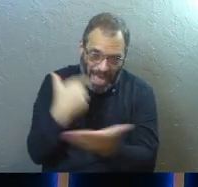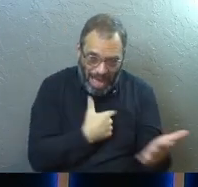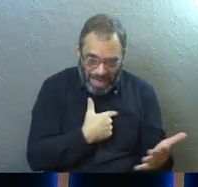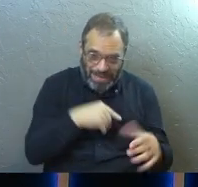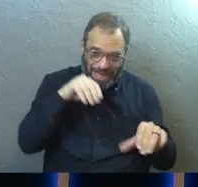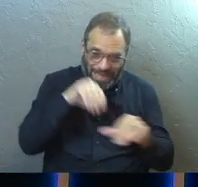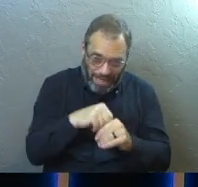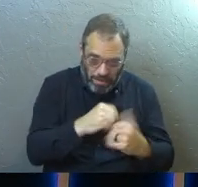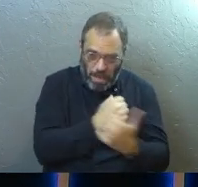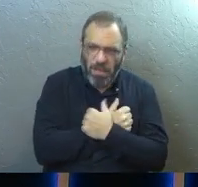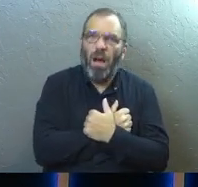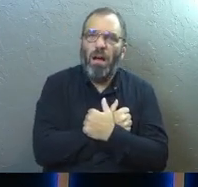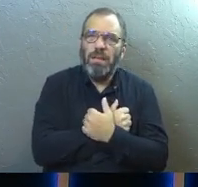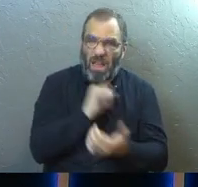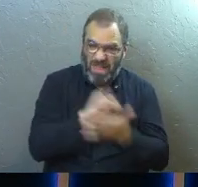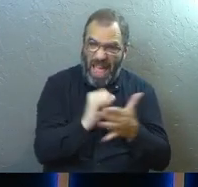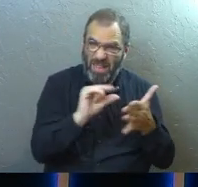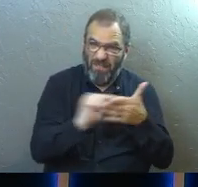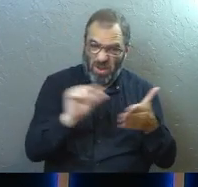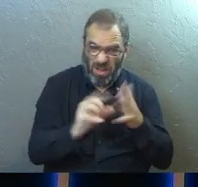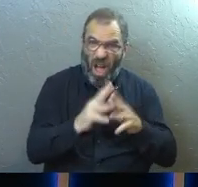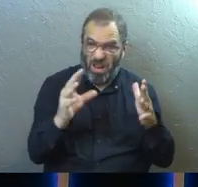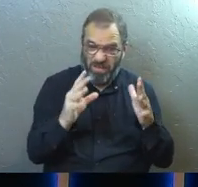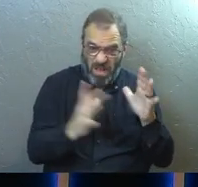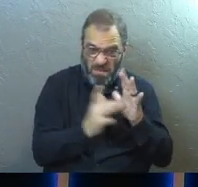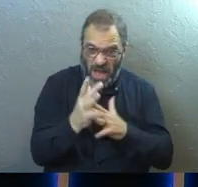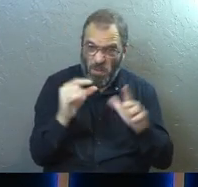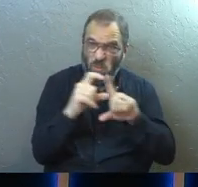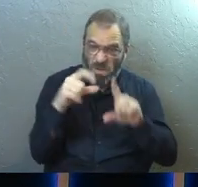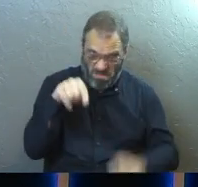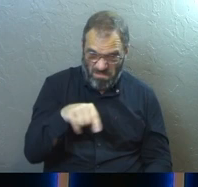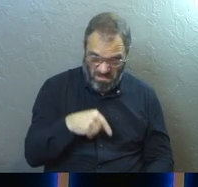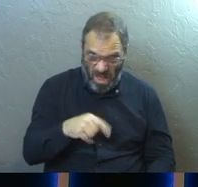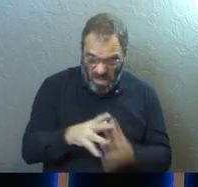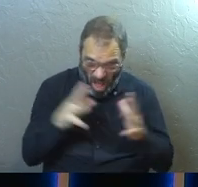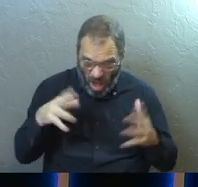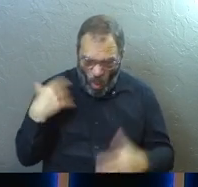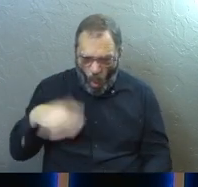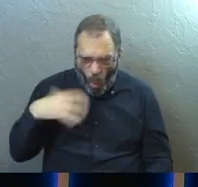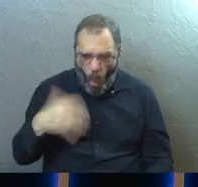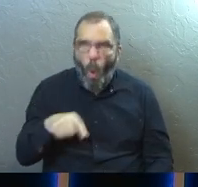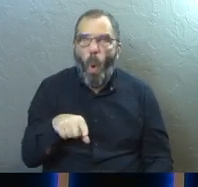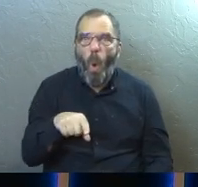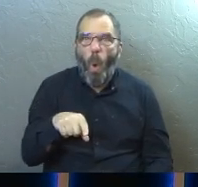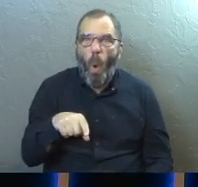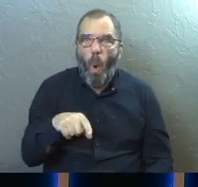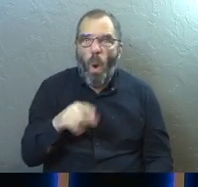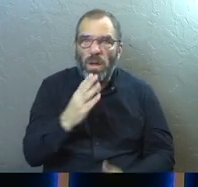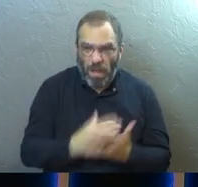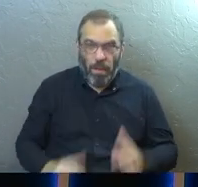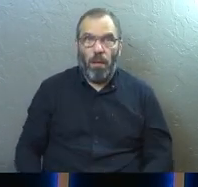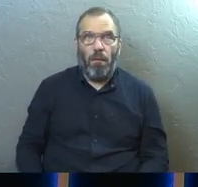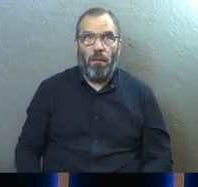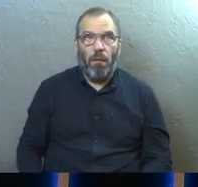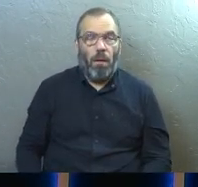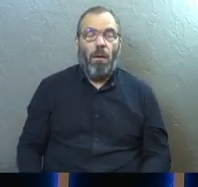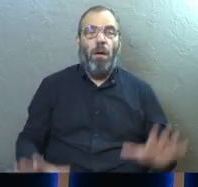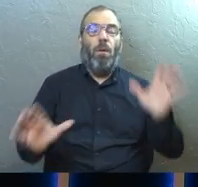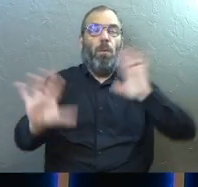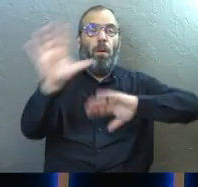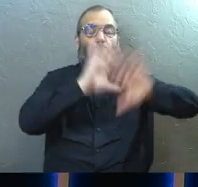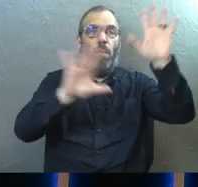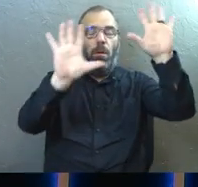in the beloved. Now, that's a Bible verse with a lot of Bible words. Amen? There's a lot going on in that verse. Like some of us are spinning already.